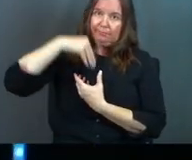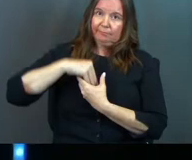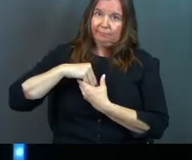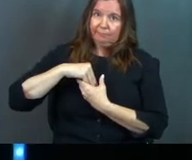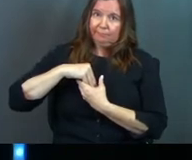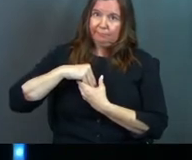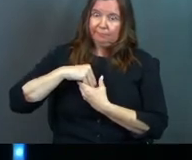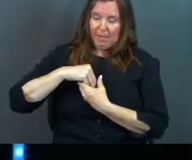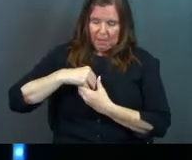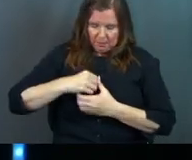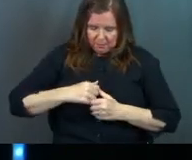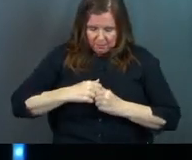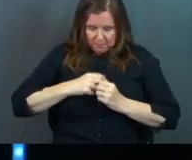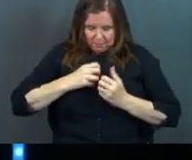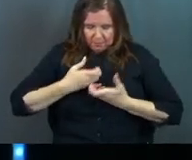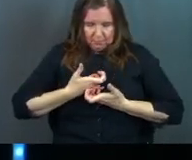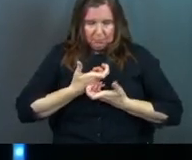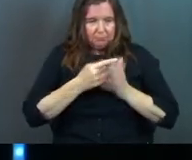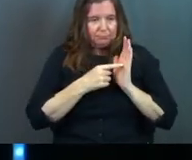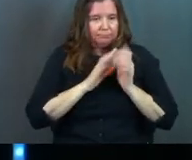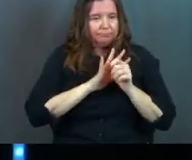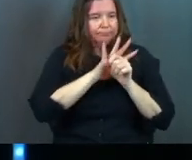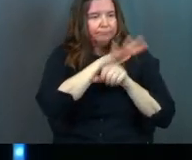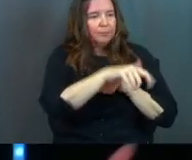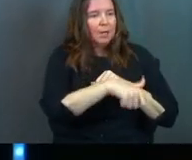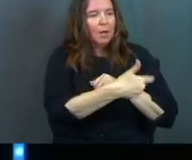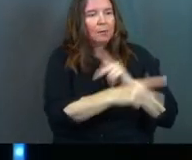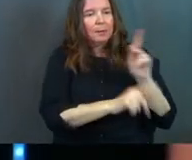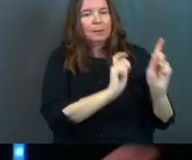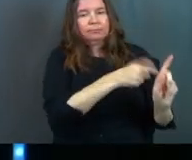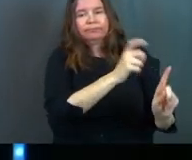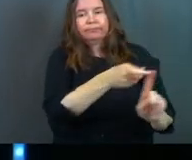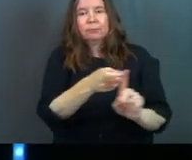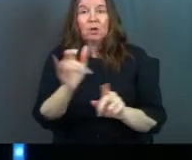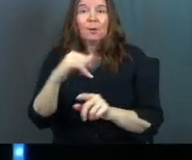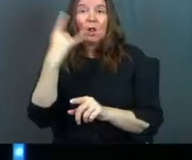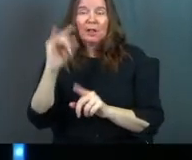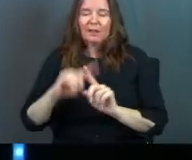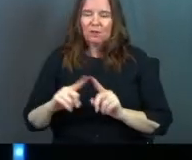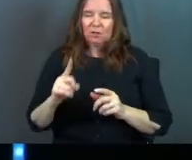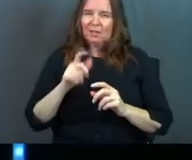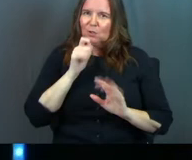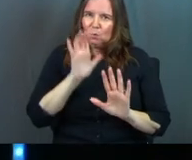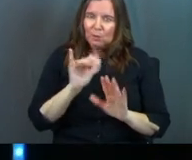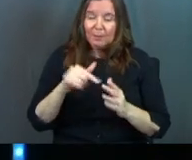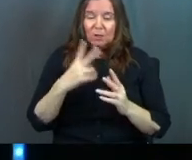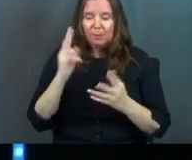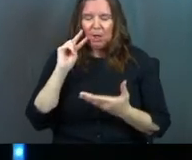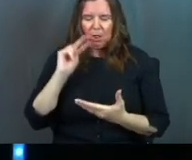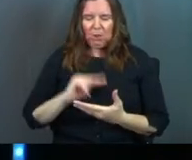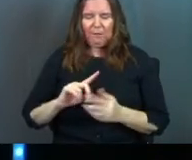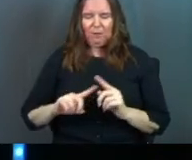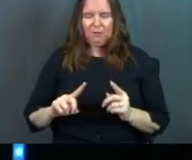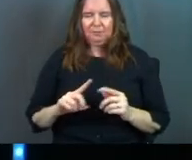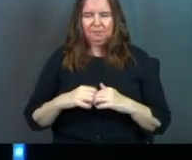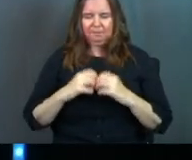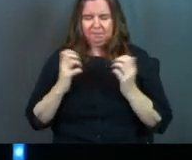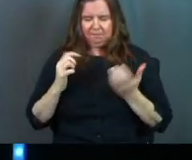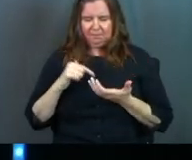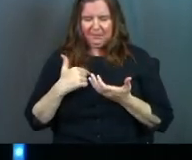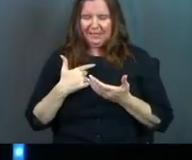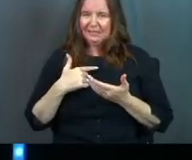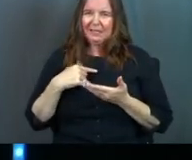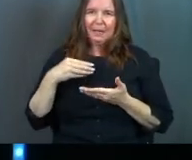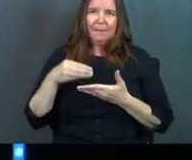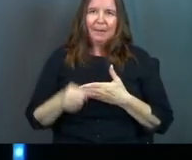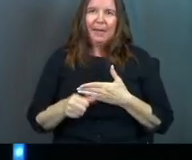And you're trying to pour that same comfort out onto other people. And you might look at that at first. And don't do this. But you might look at that at first and say, Well, this